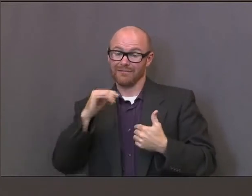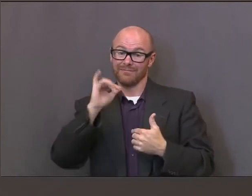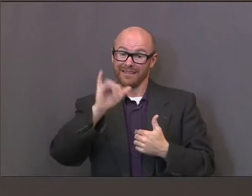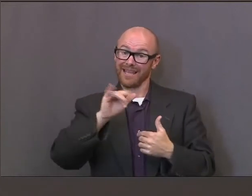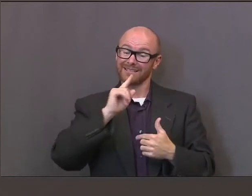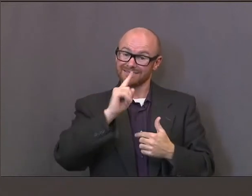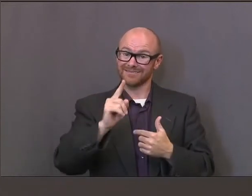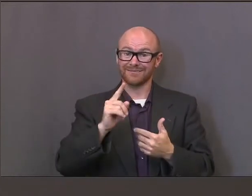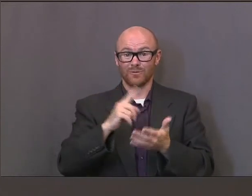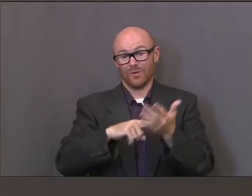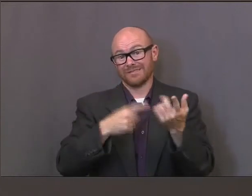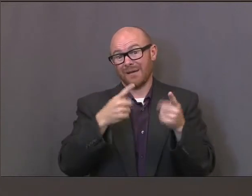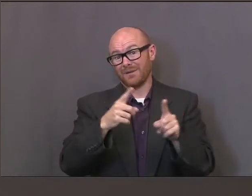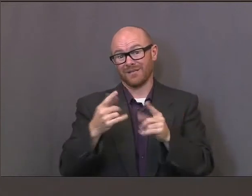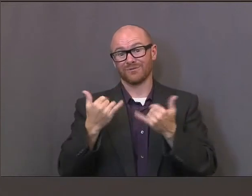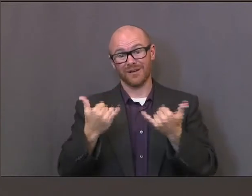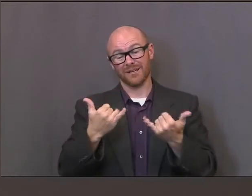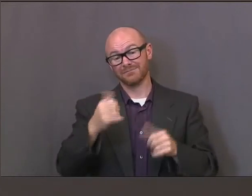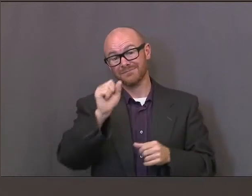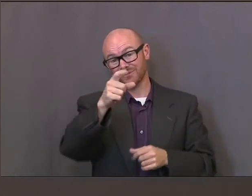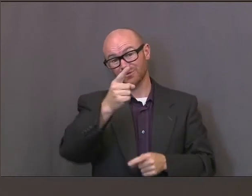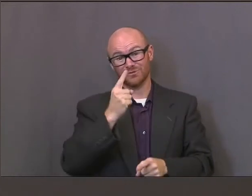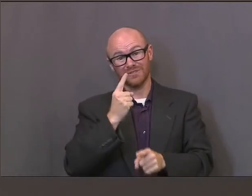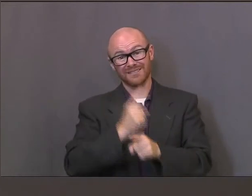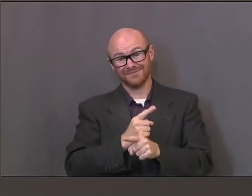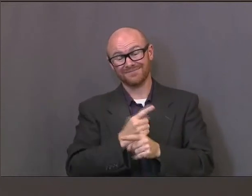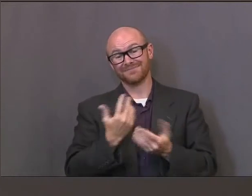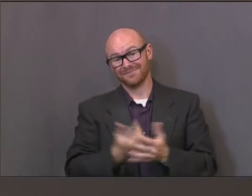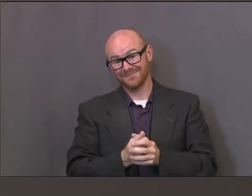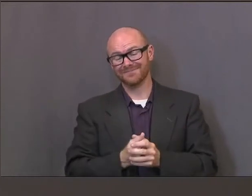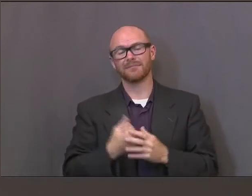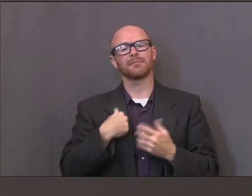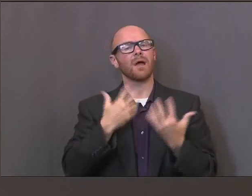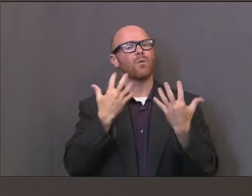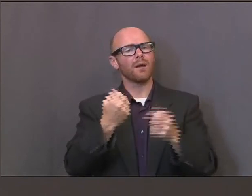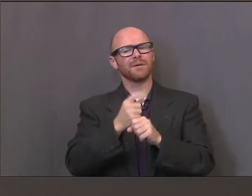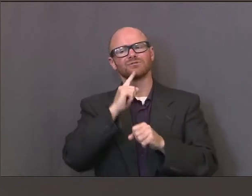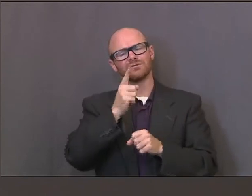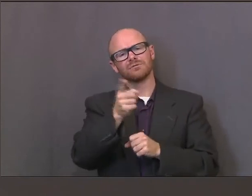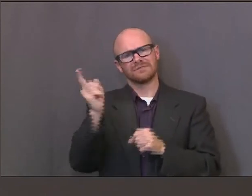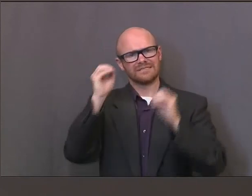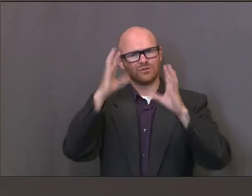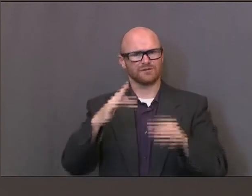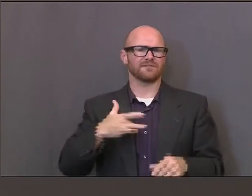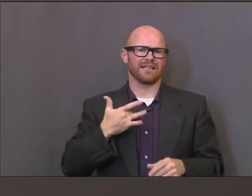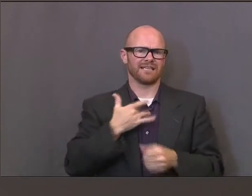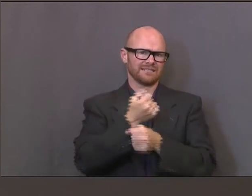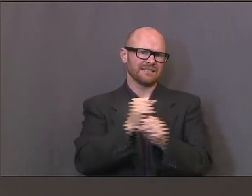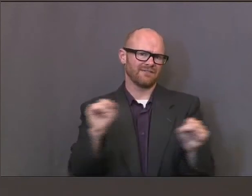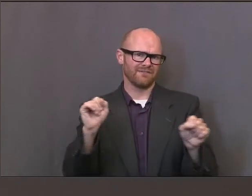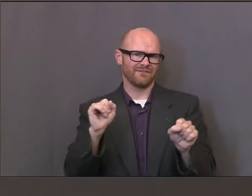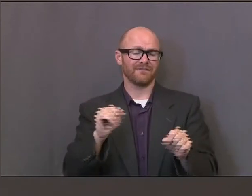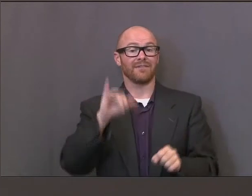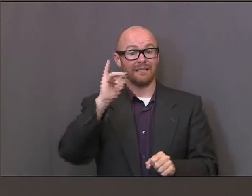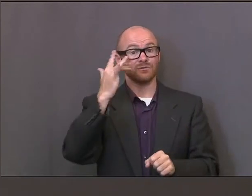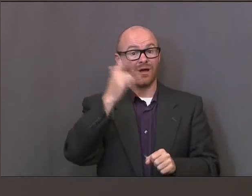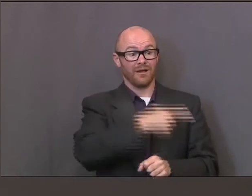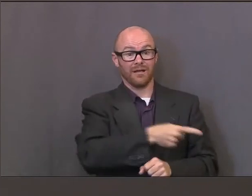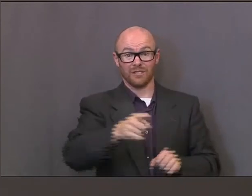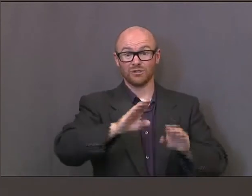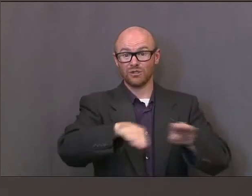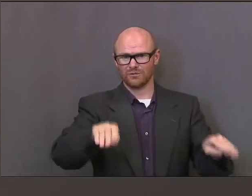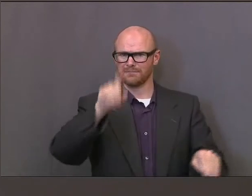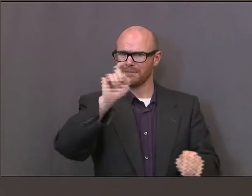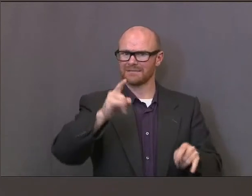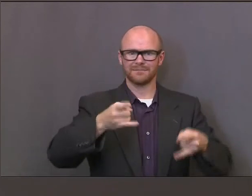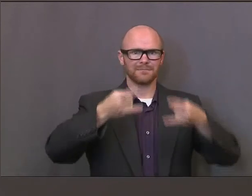what we have with this coronavirus. We want to make sure that they feel safe, too. And hence the masks for the children is as